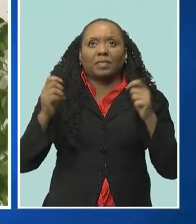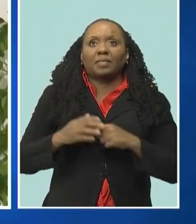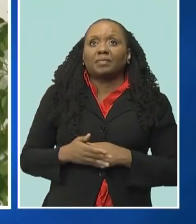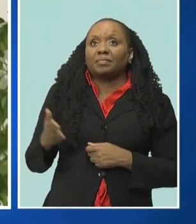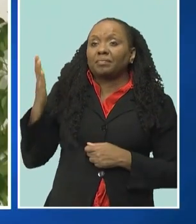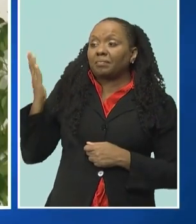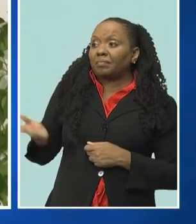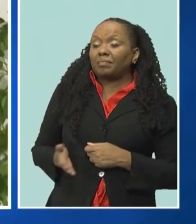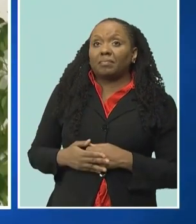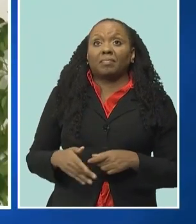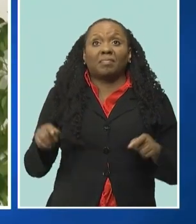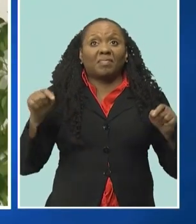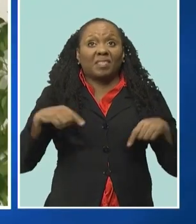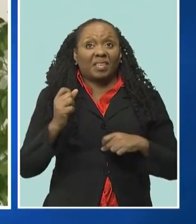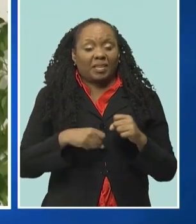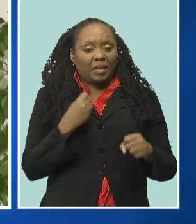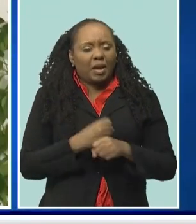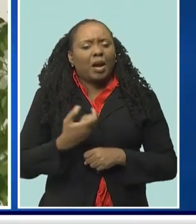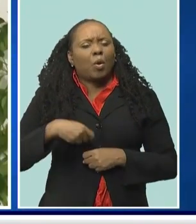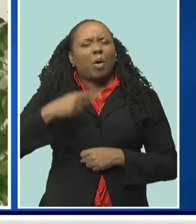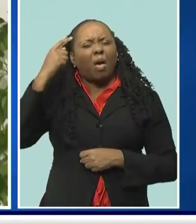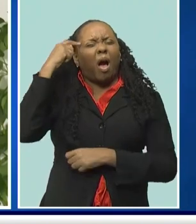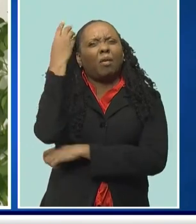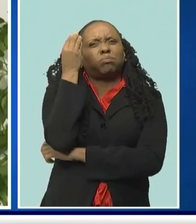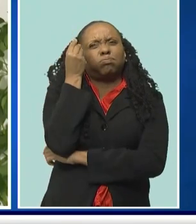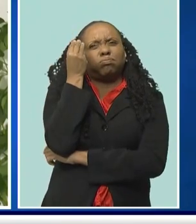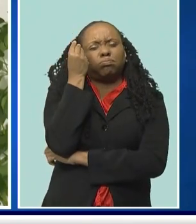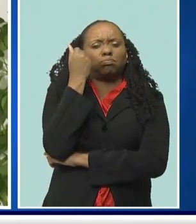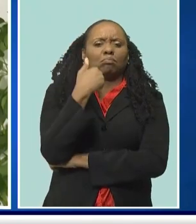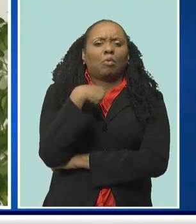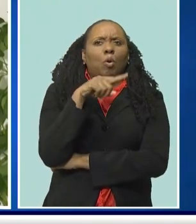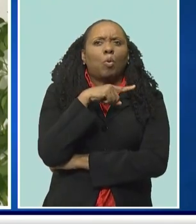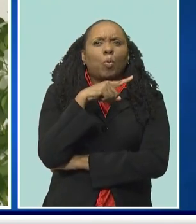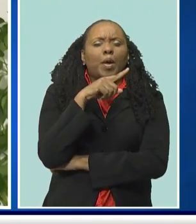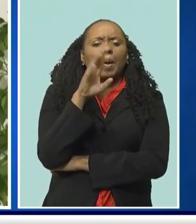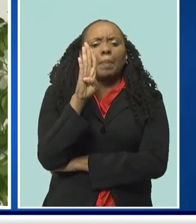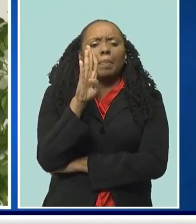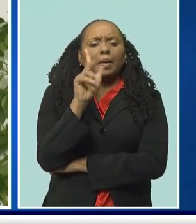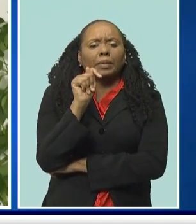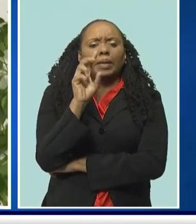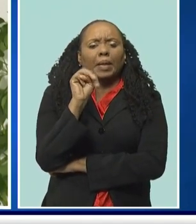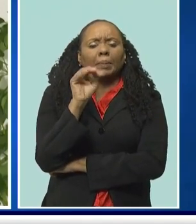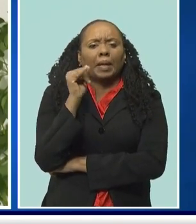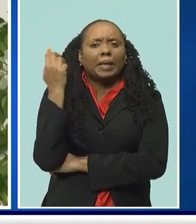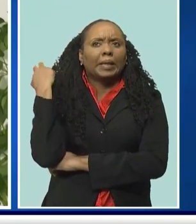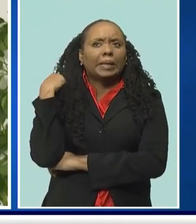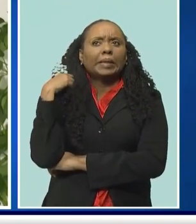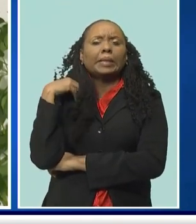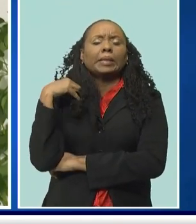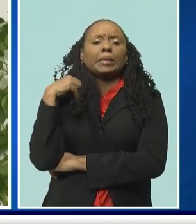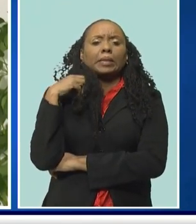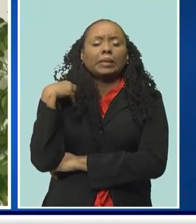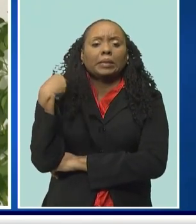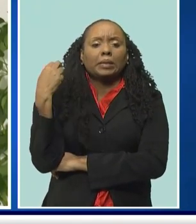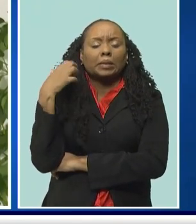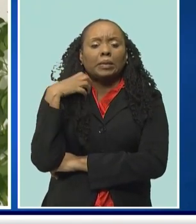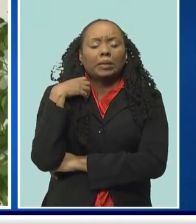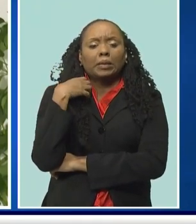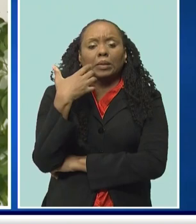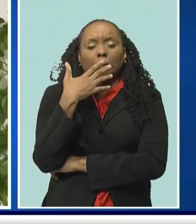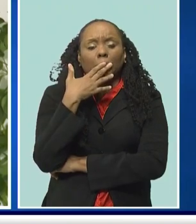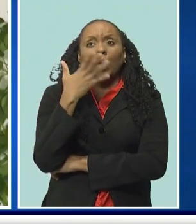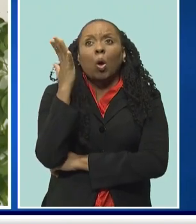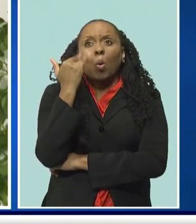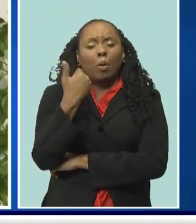that, you know, we are the Barbados Tourism Marketing Inc. and we're not quite a food entity, we're a tourism entity. And the reason we have the